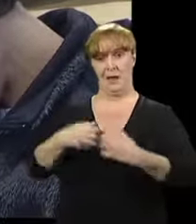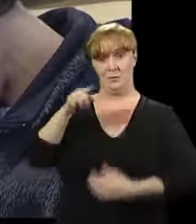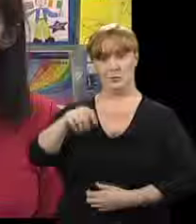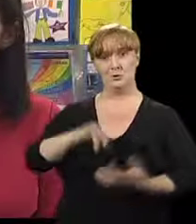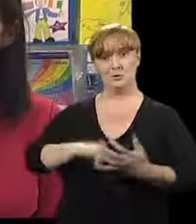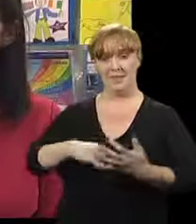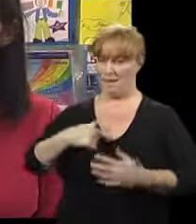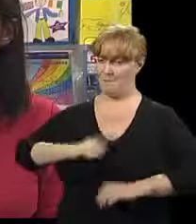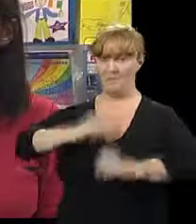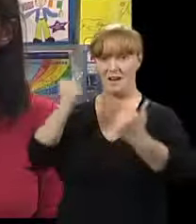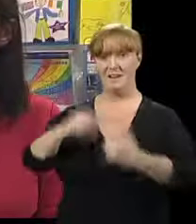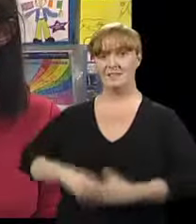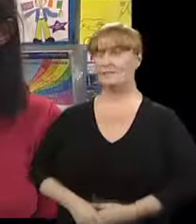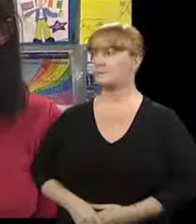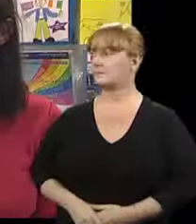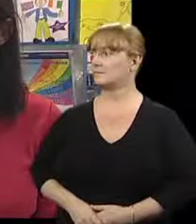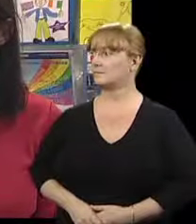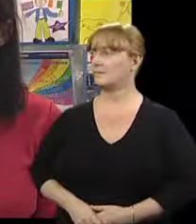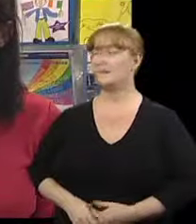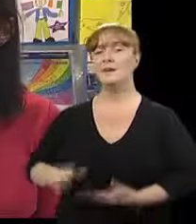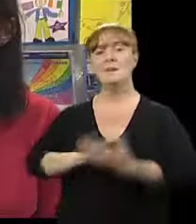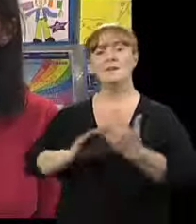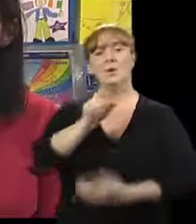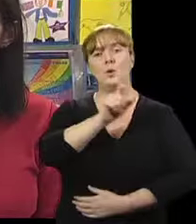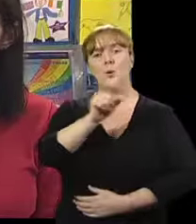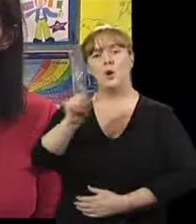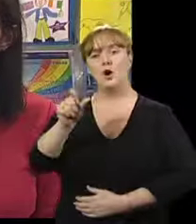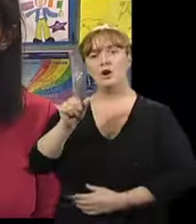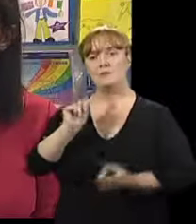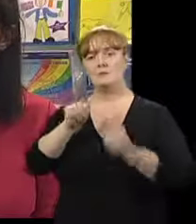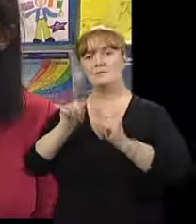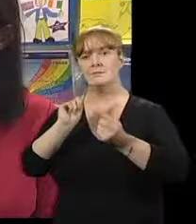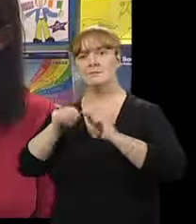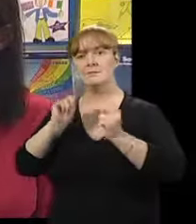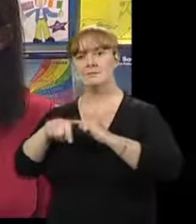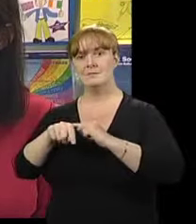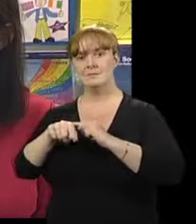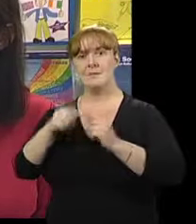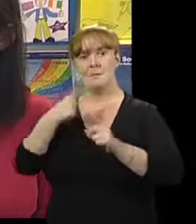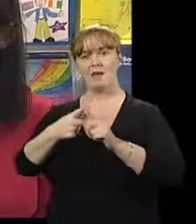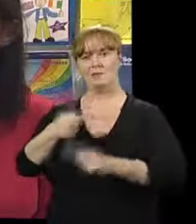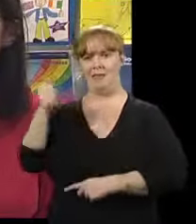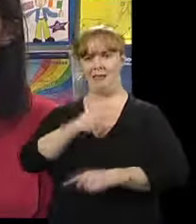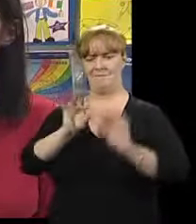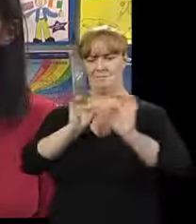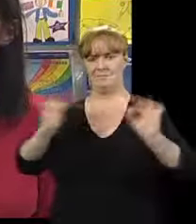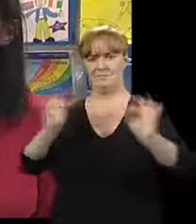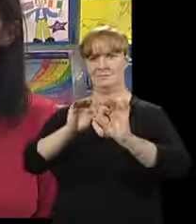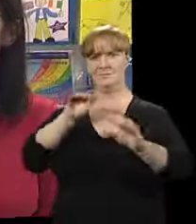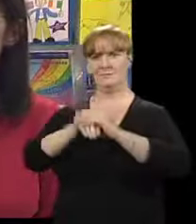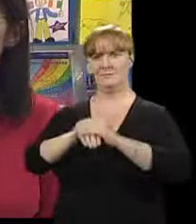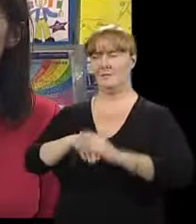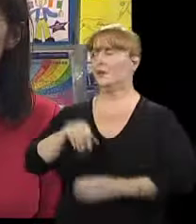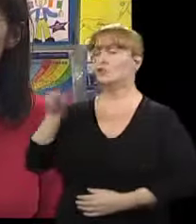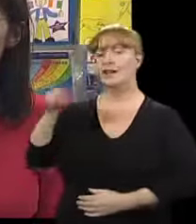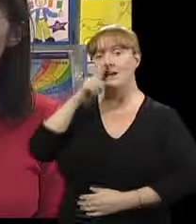With word prediction and clever software, she starts to spell a word and then